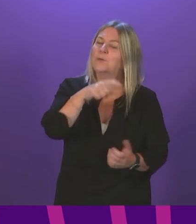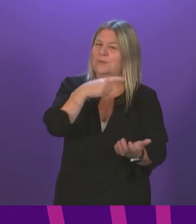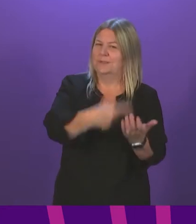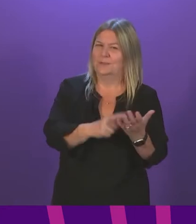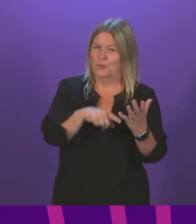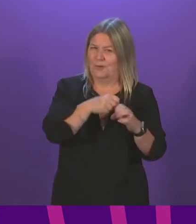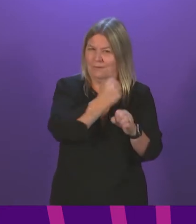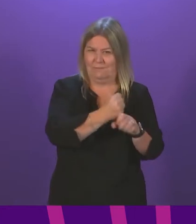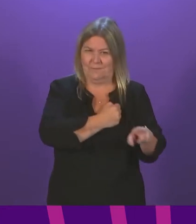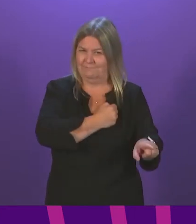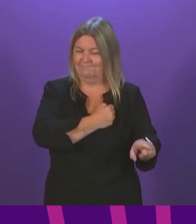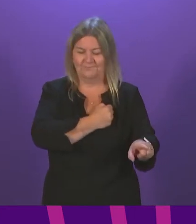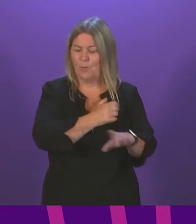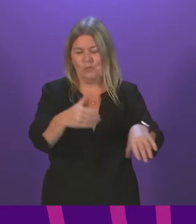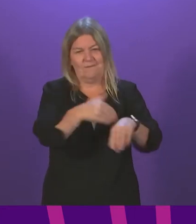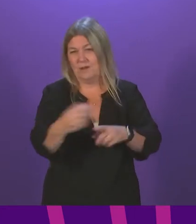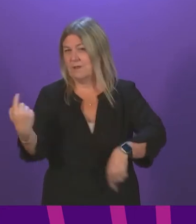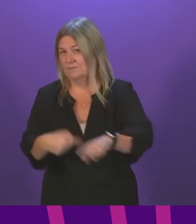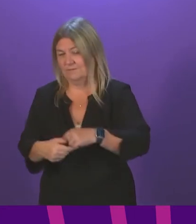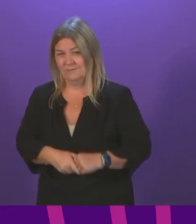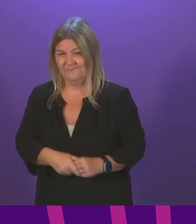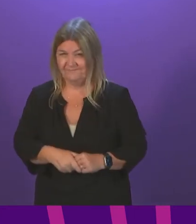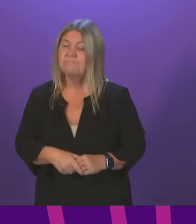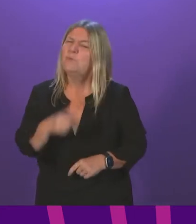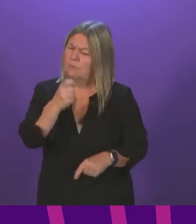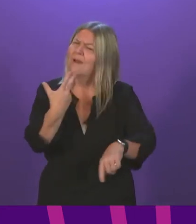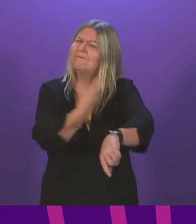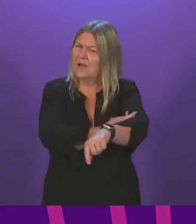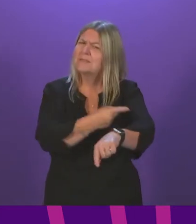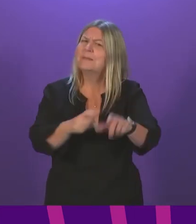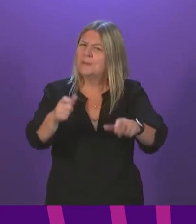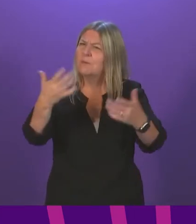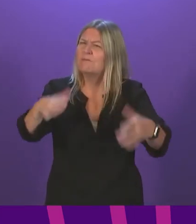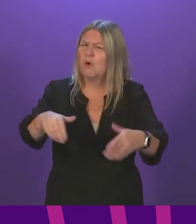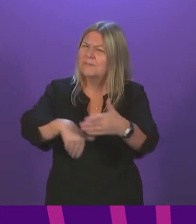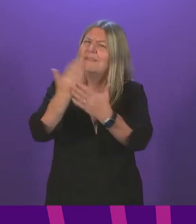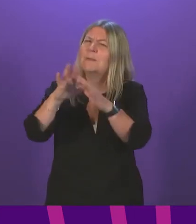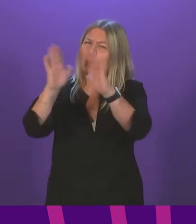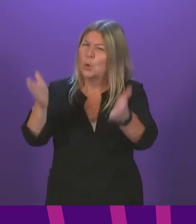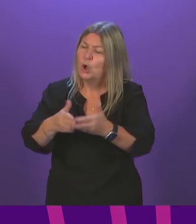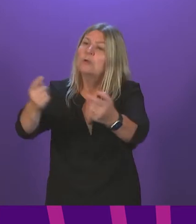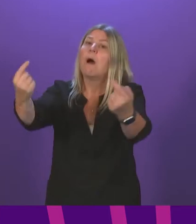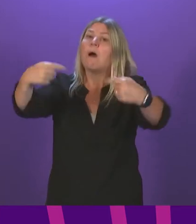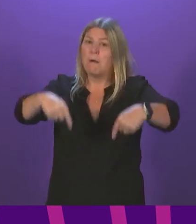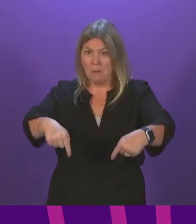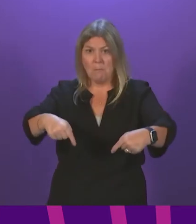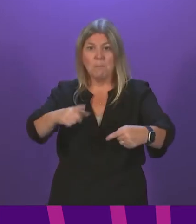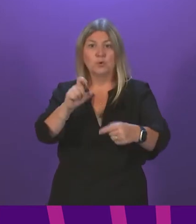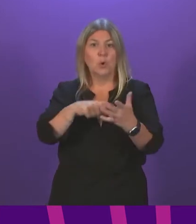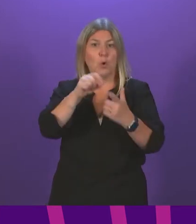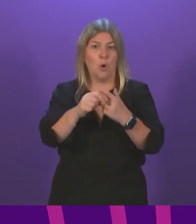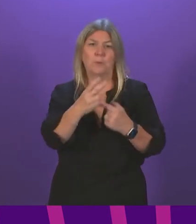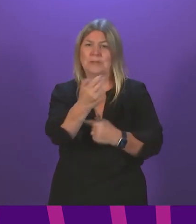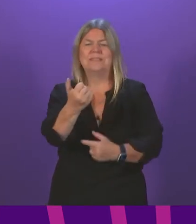UK Government won't impact our decisions to be able to vaccinate those from the developing world who may be coming to COP26. So there is